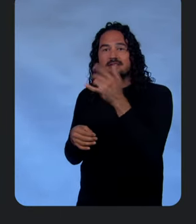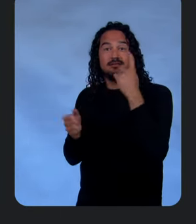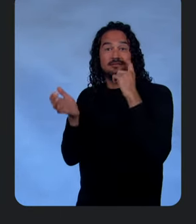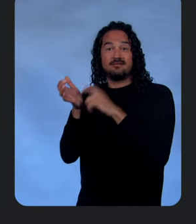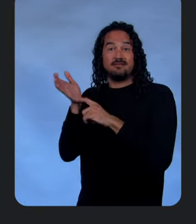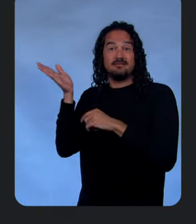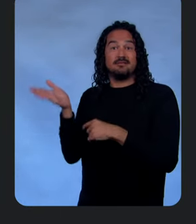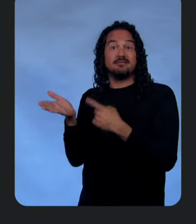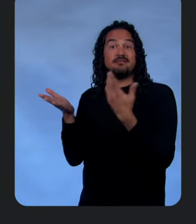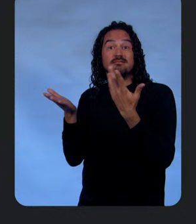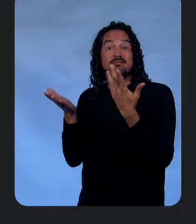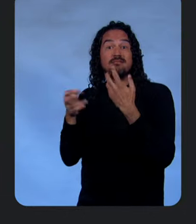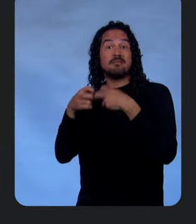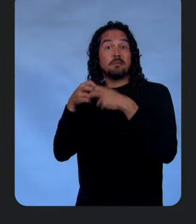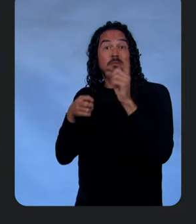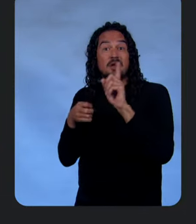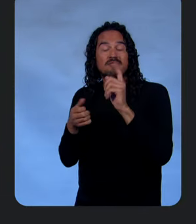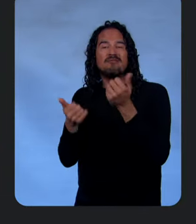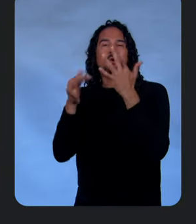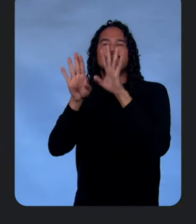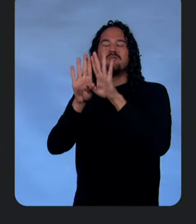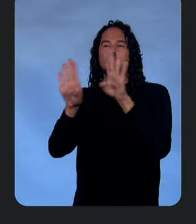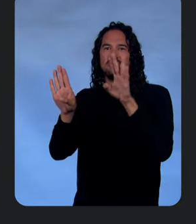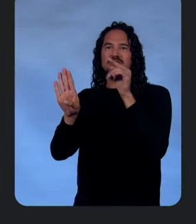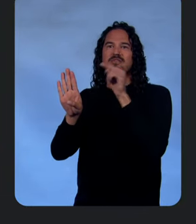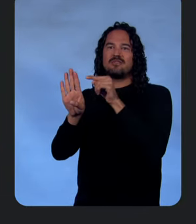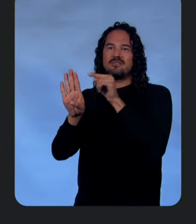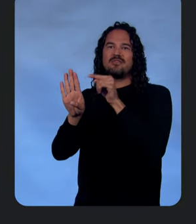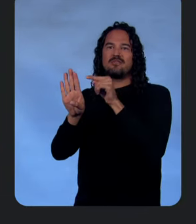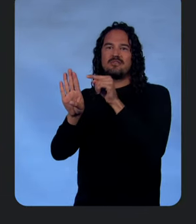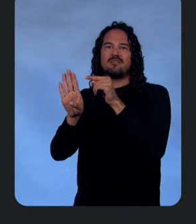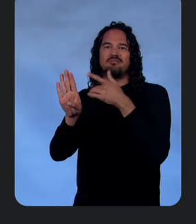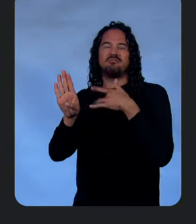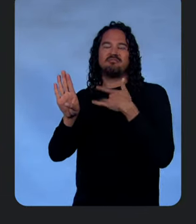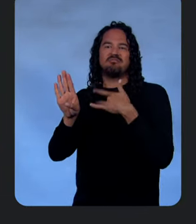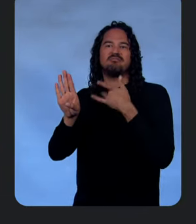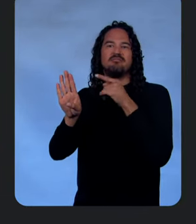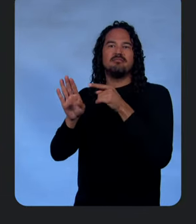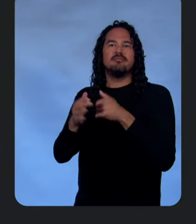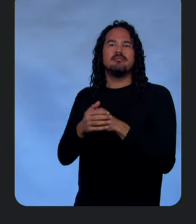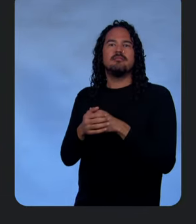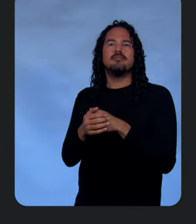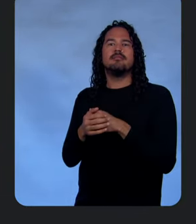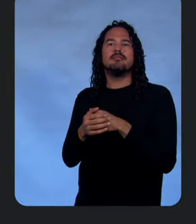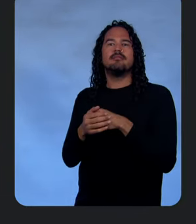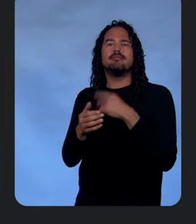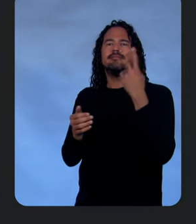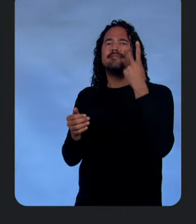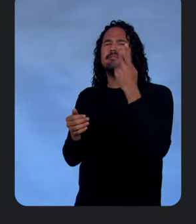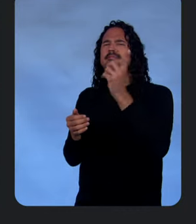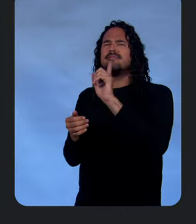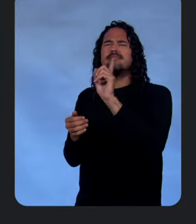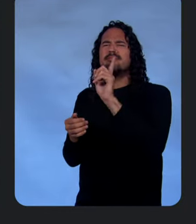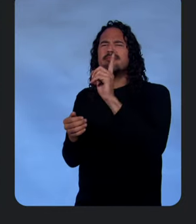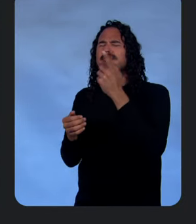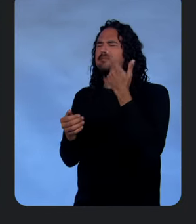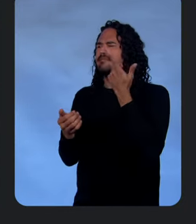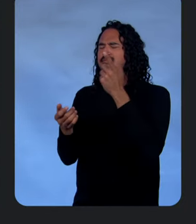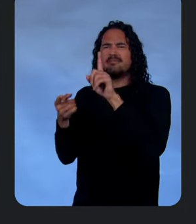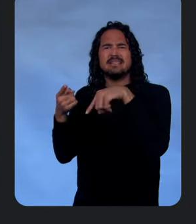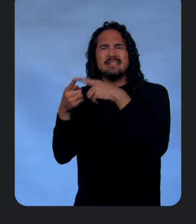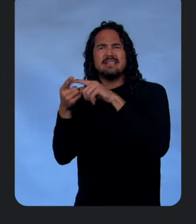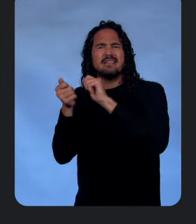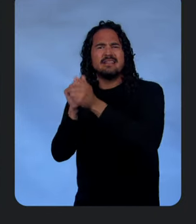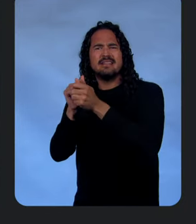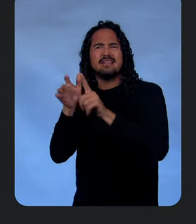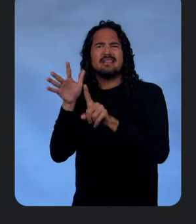specific project. So, what I do want to make sure of, you know, let's see when this actually happened, right? So, I'm going to go in here and I'm going to ask it to also